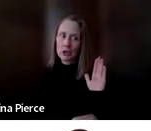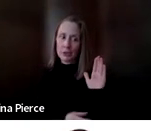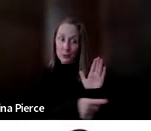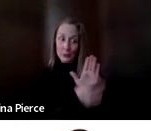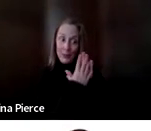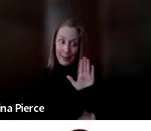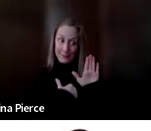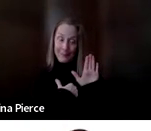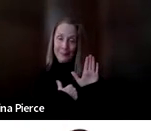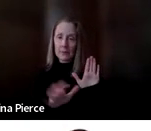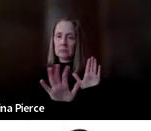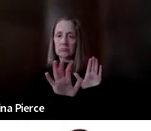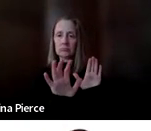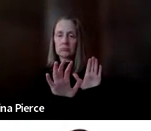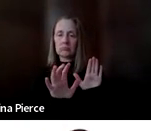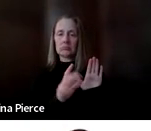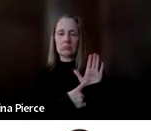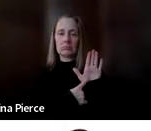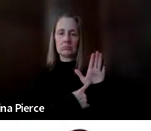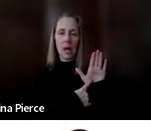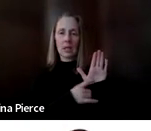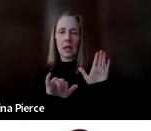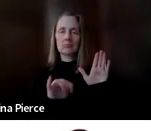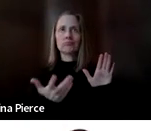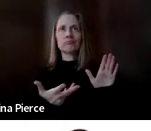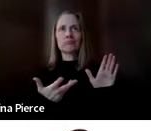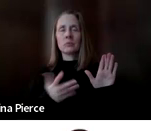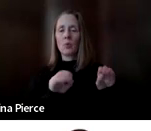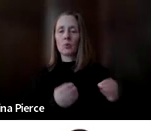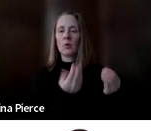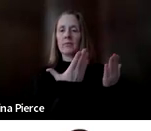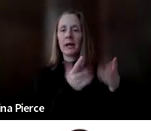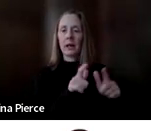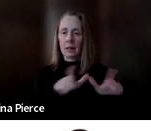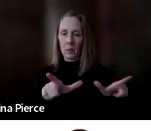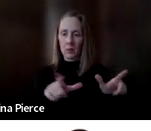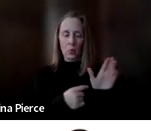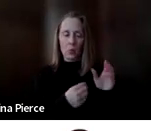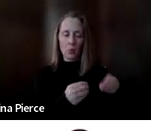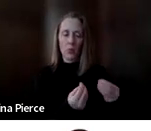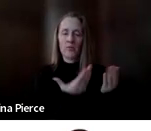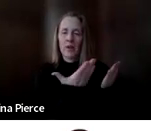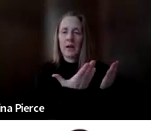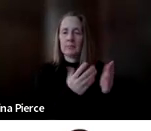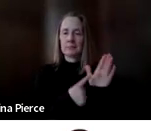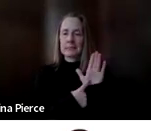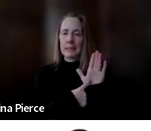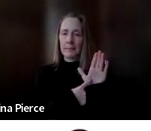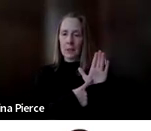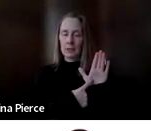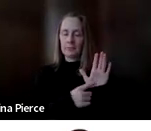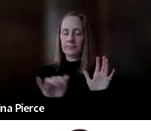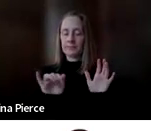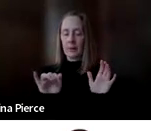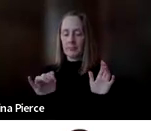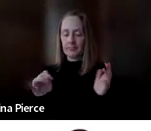I mean modeling what the language is for the sake of providing the language, providing the example of the language. This can be known